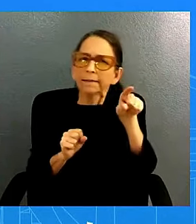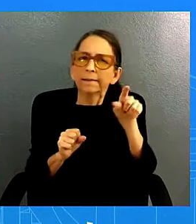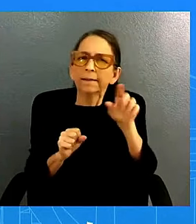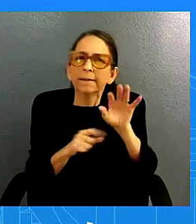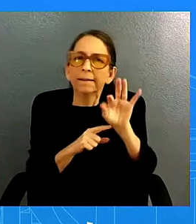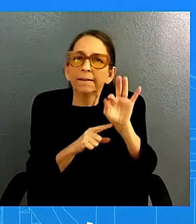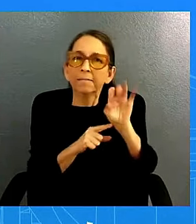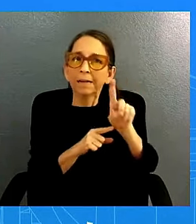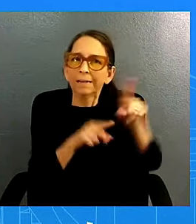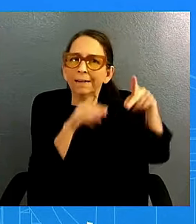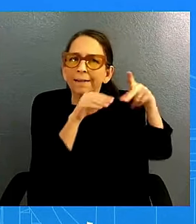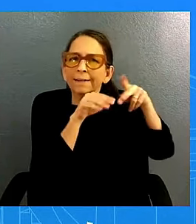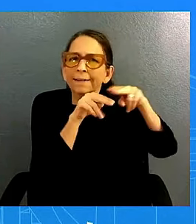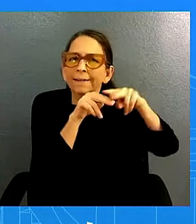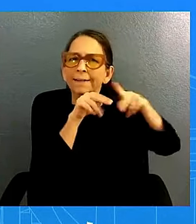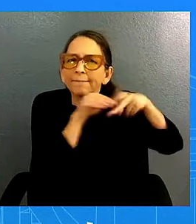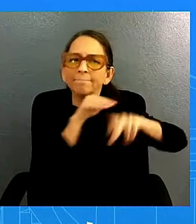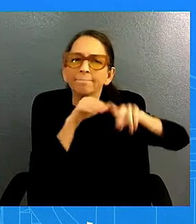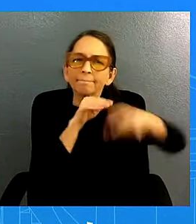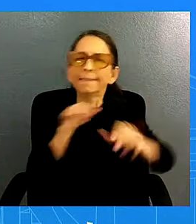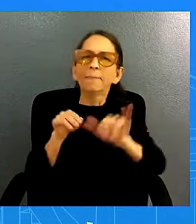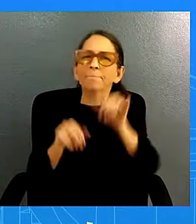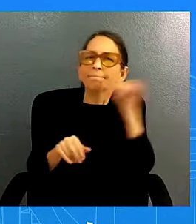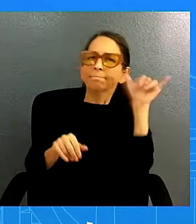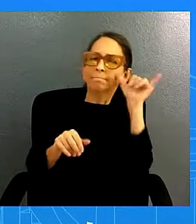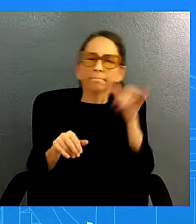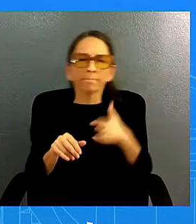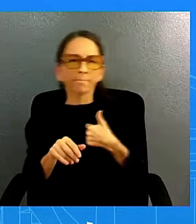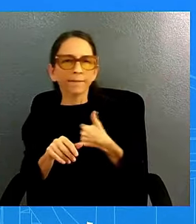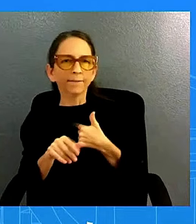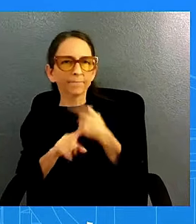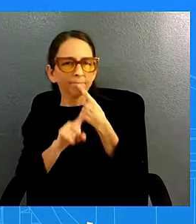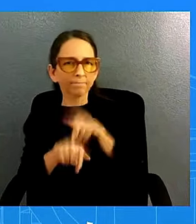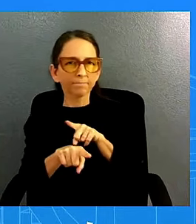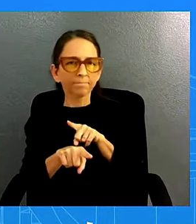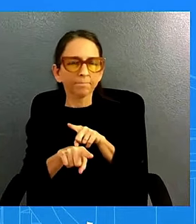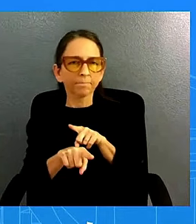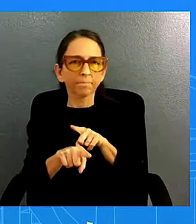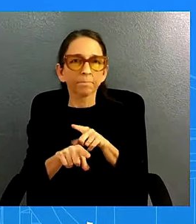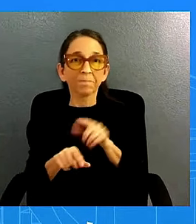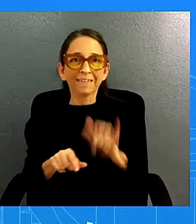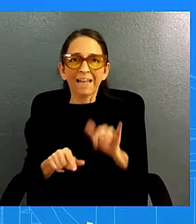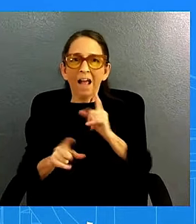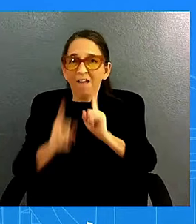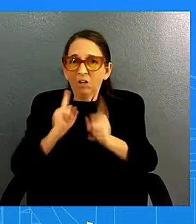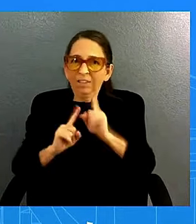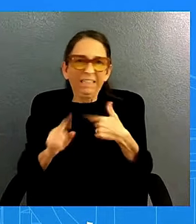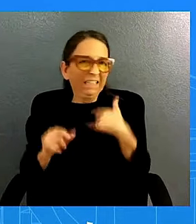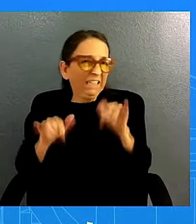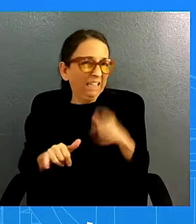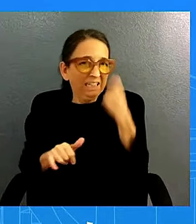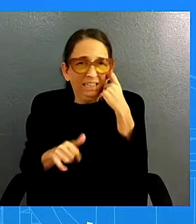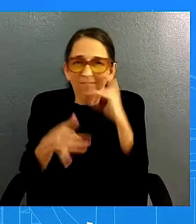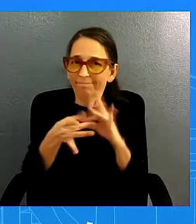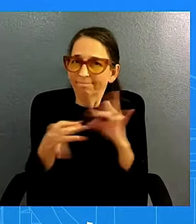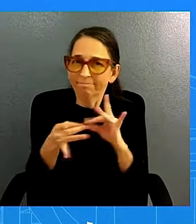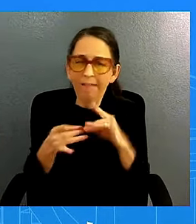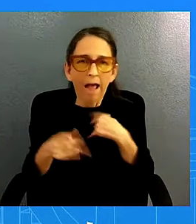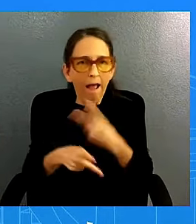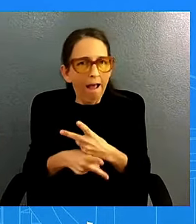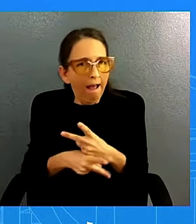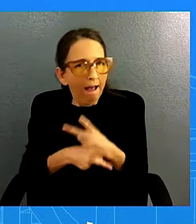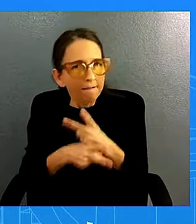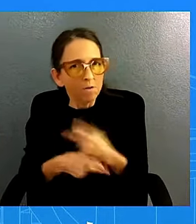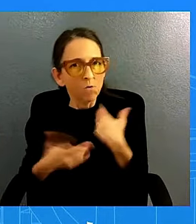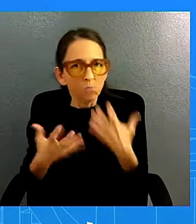conversations much like the one we discussed i mean uh we're very careful as you know to respect the independence of the fed uh but